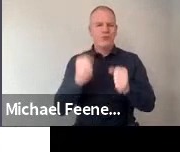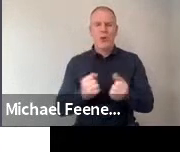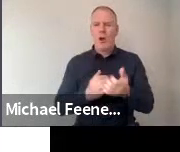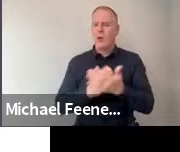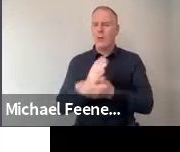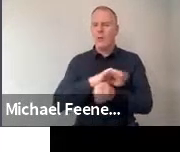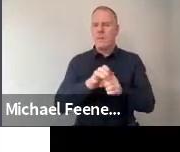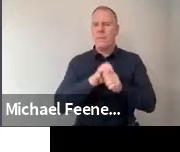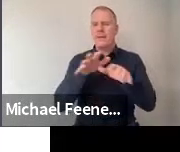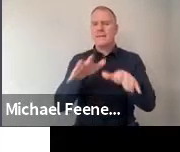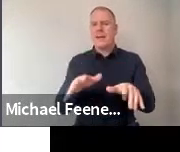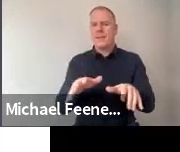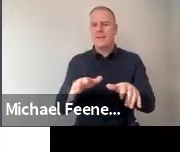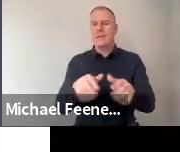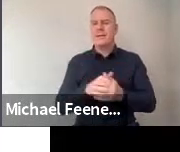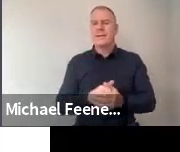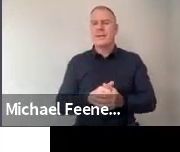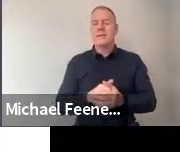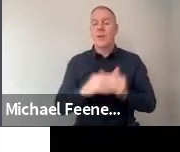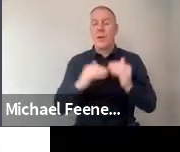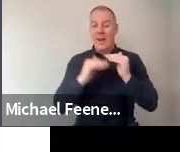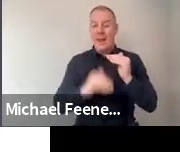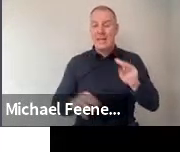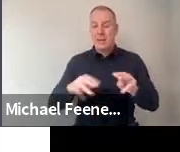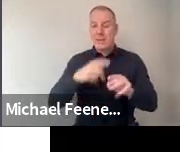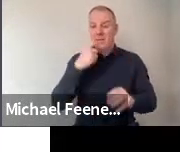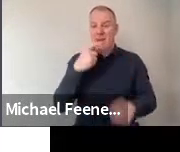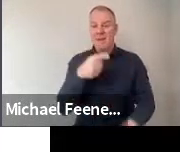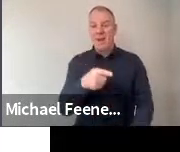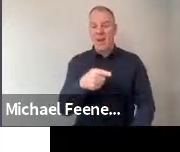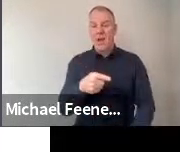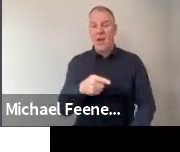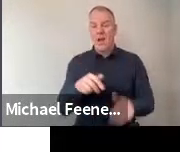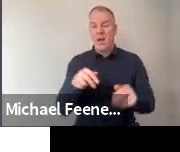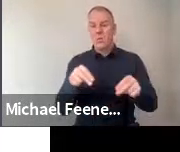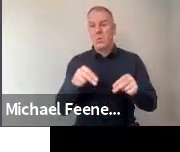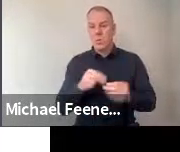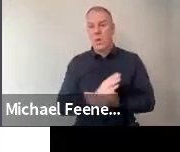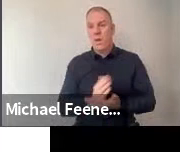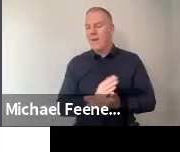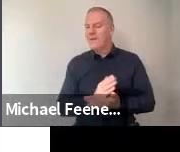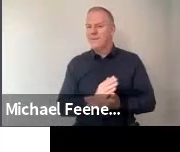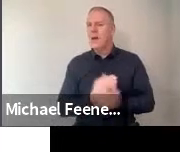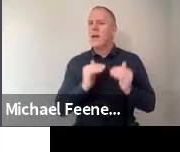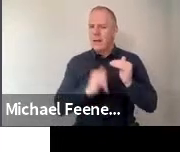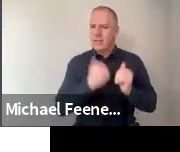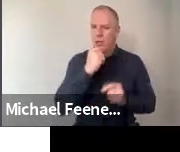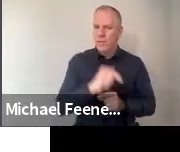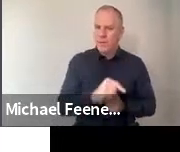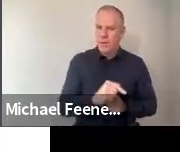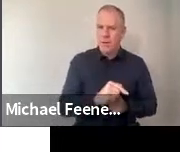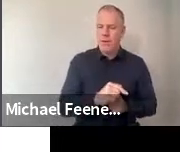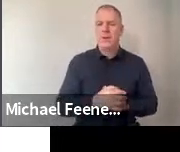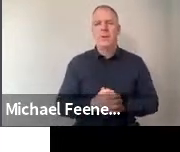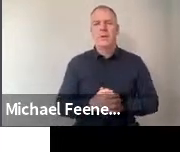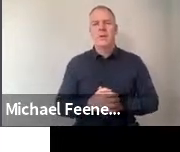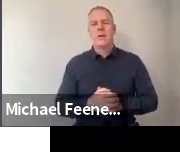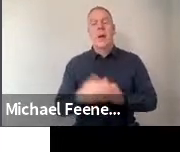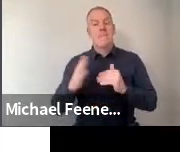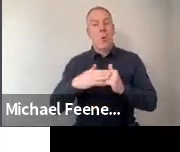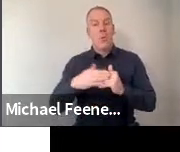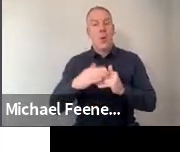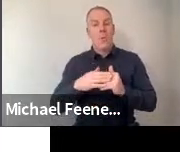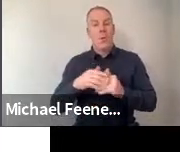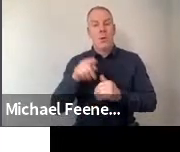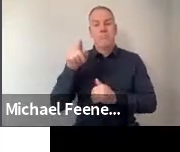So we got less people that had the kind of middle of the road neutral or some kind of view. And then more that